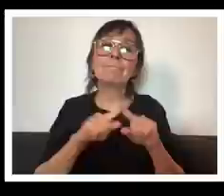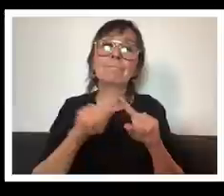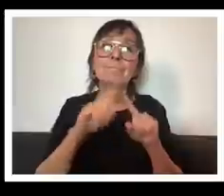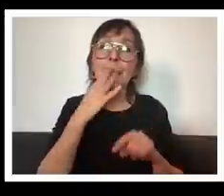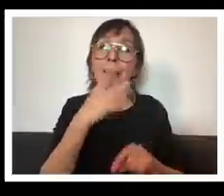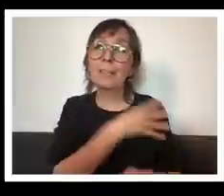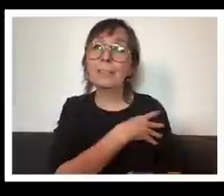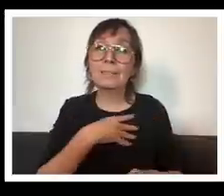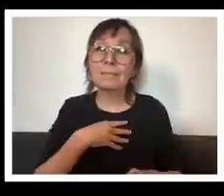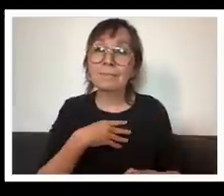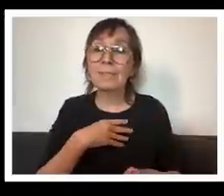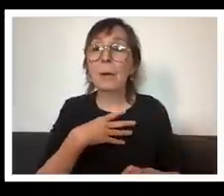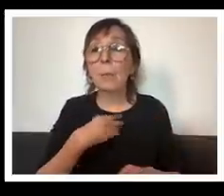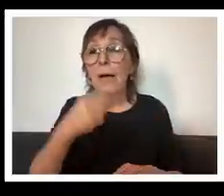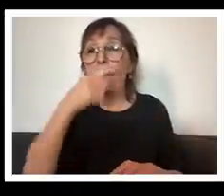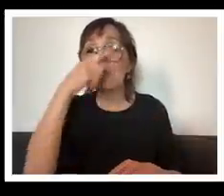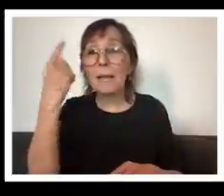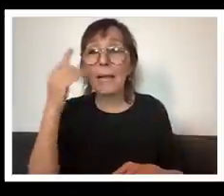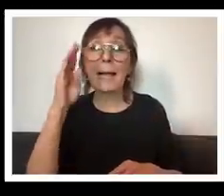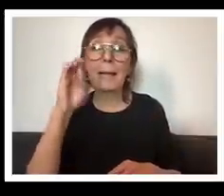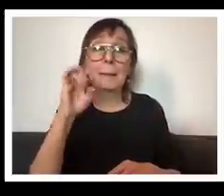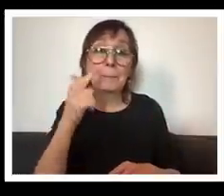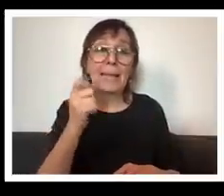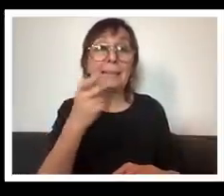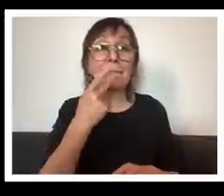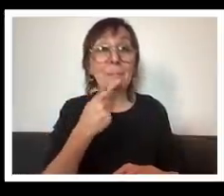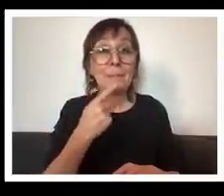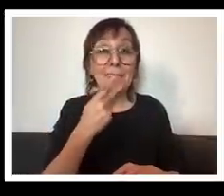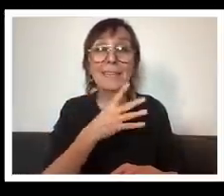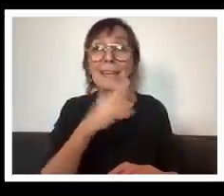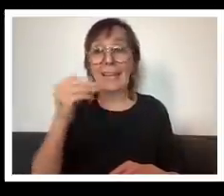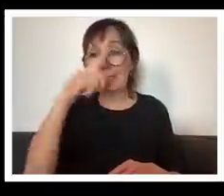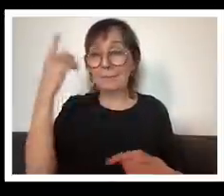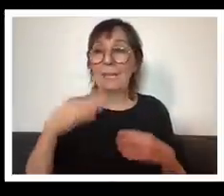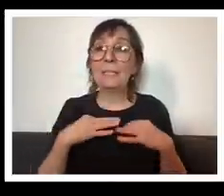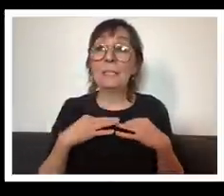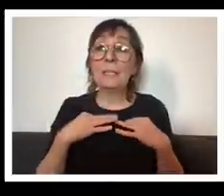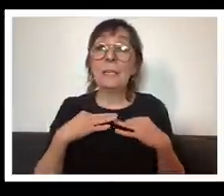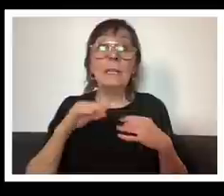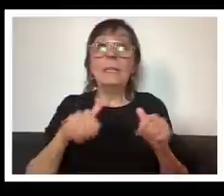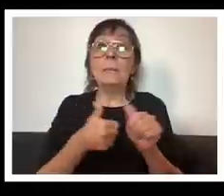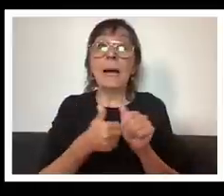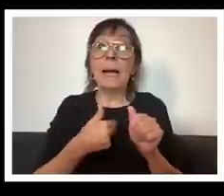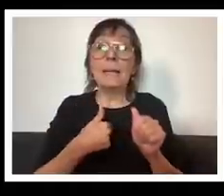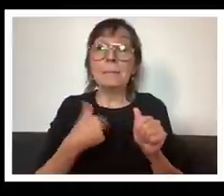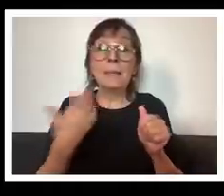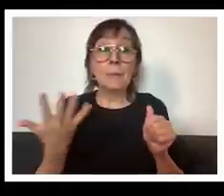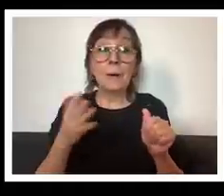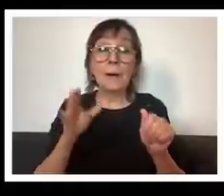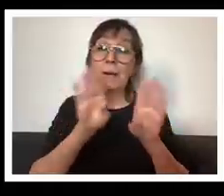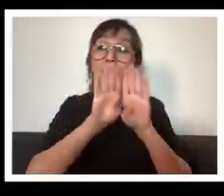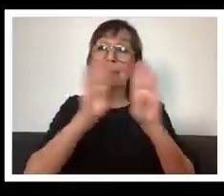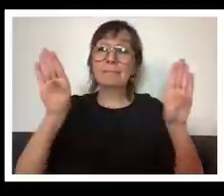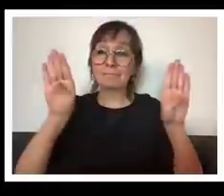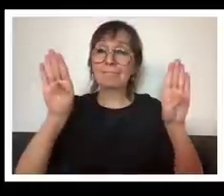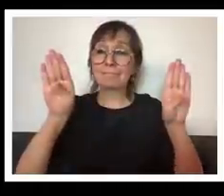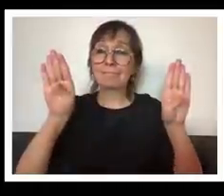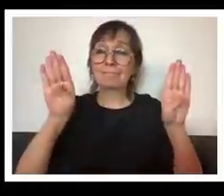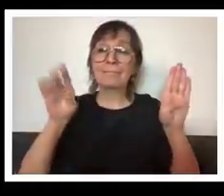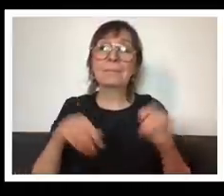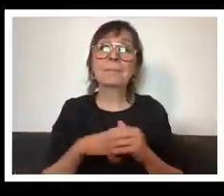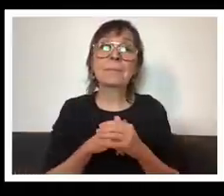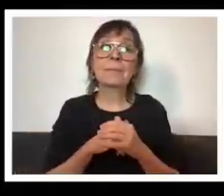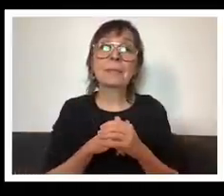with white black beige and pink and a black shirt and behind me i have a divider with